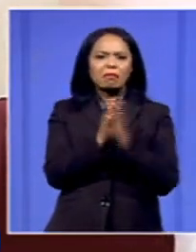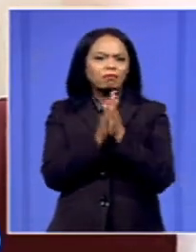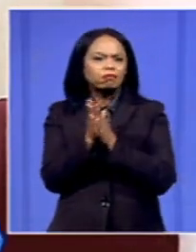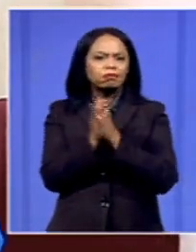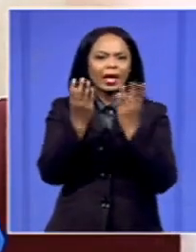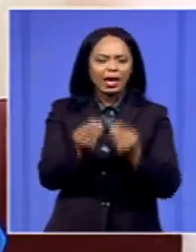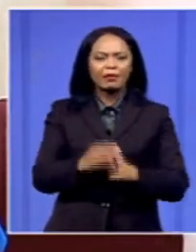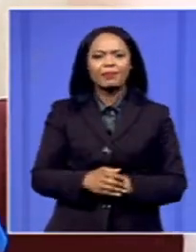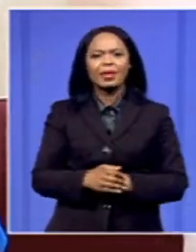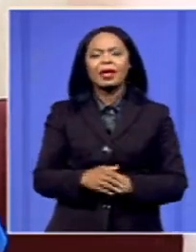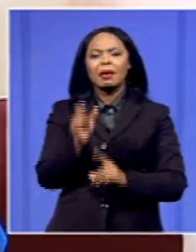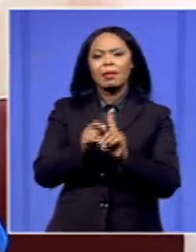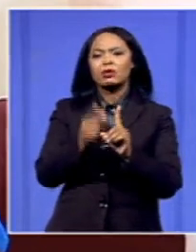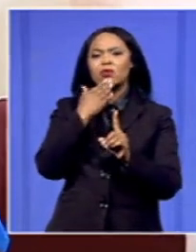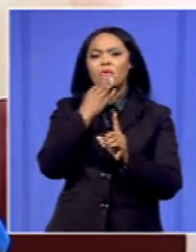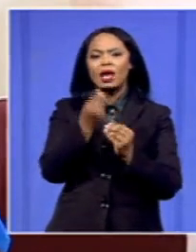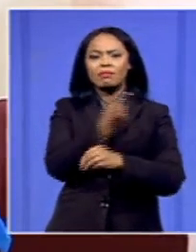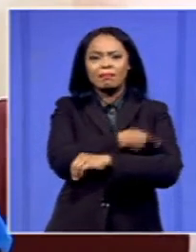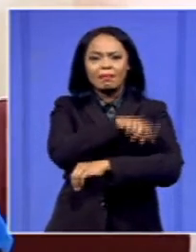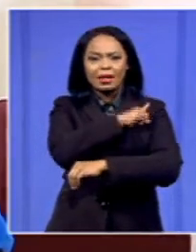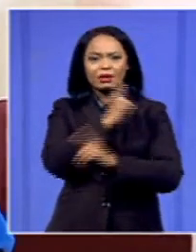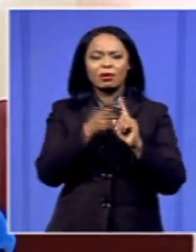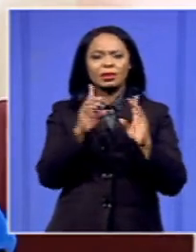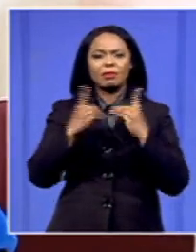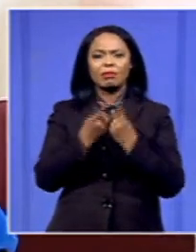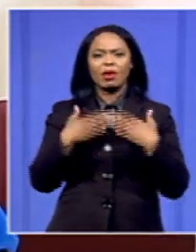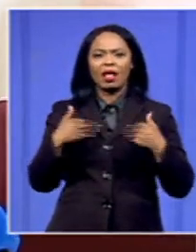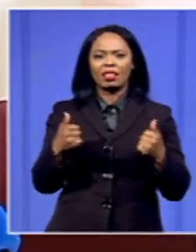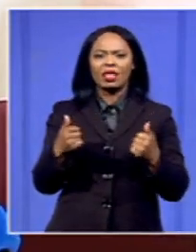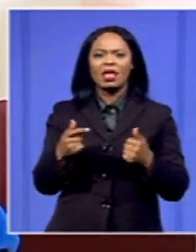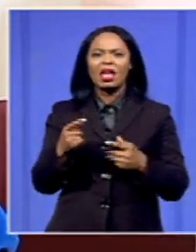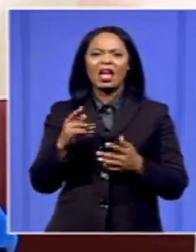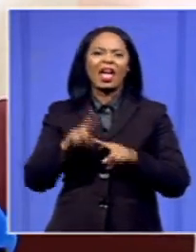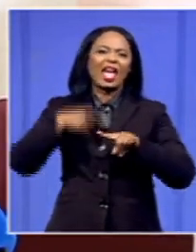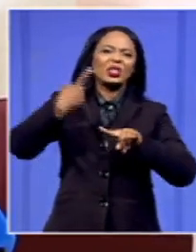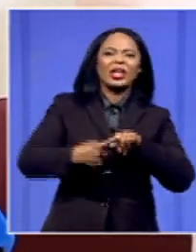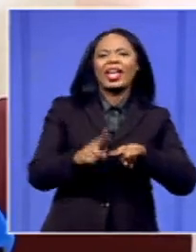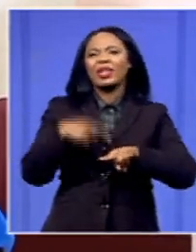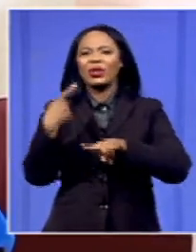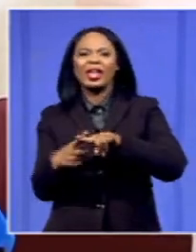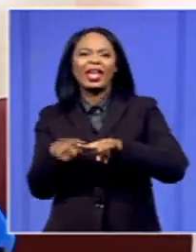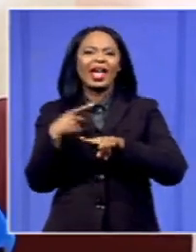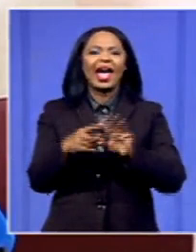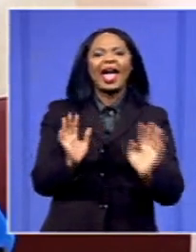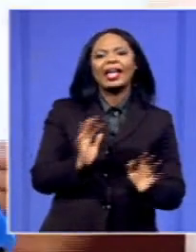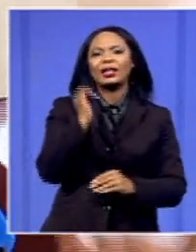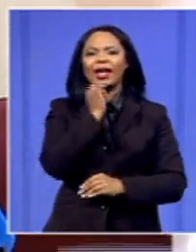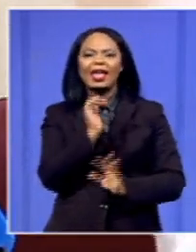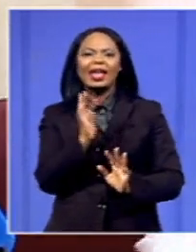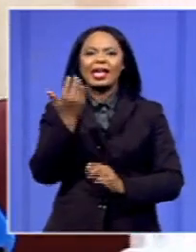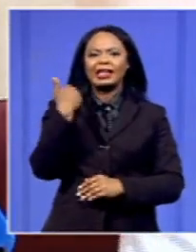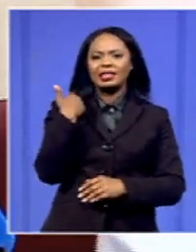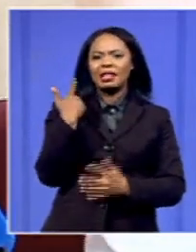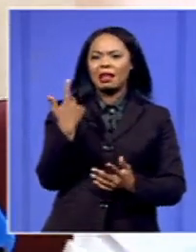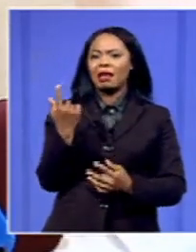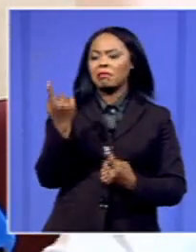discharging the mandate of the Department of Health, we are then faced with stories. We must also put on record that yesterday we were called into a